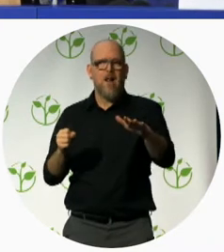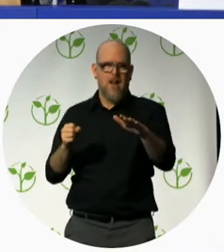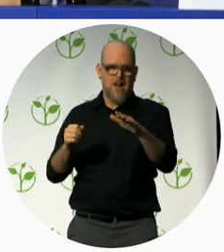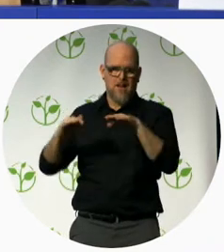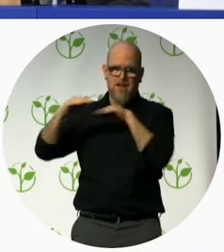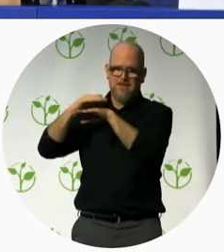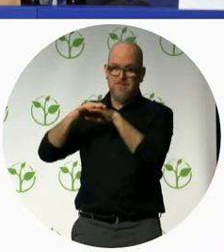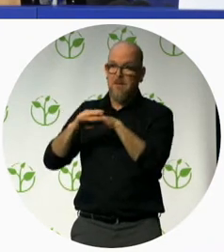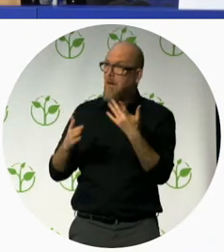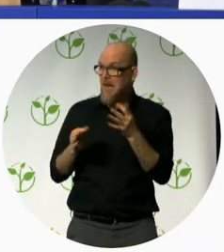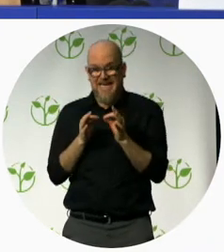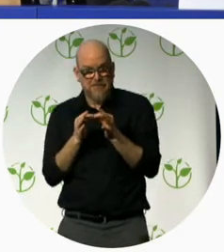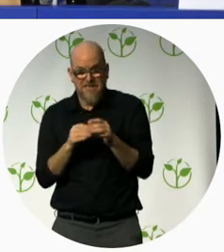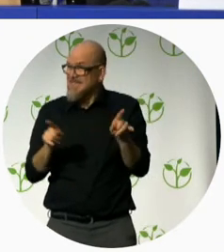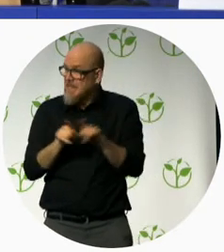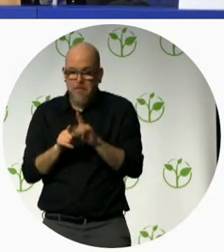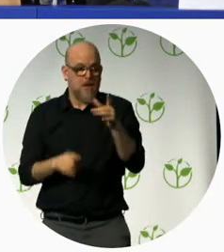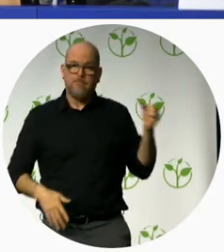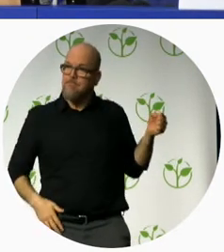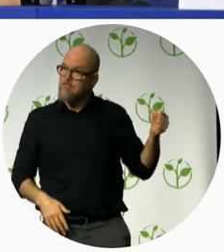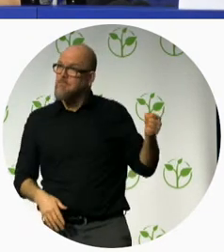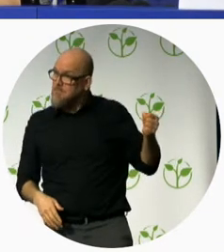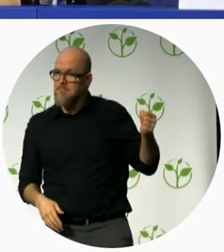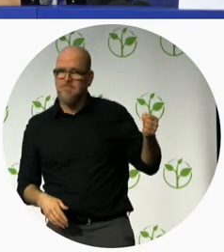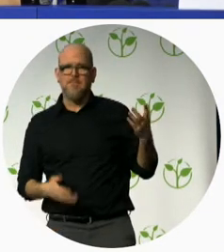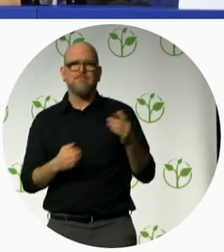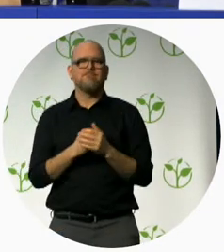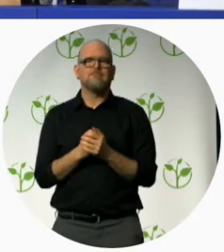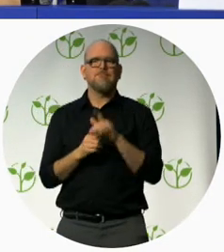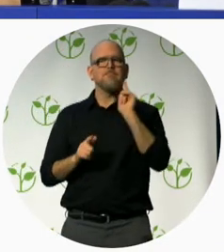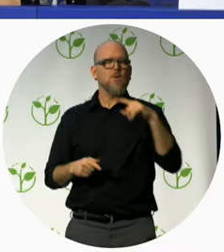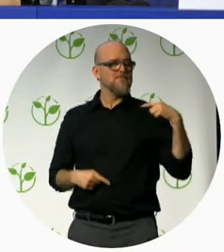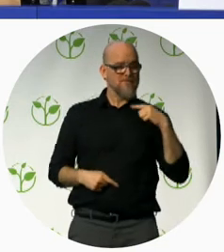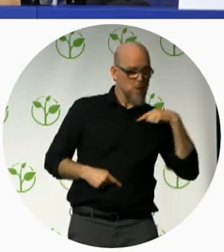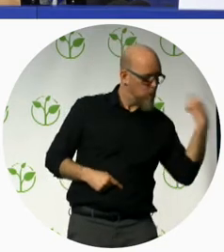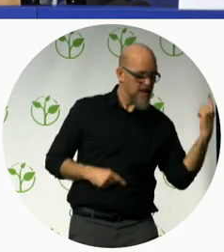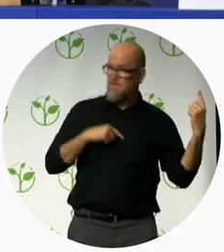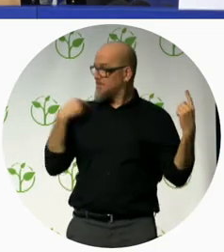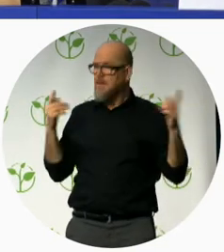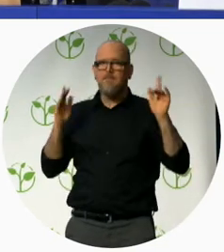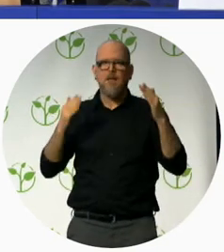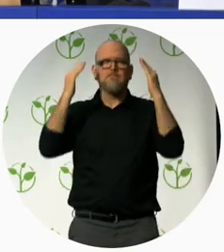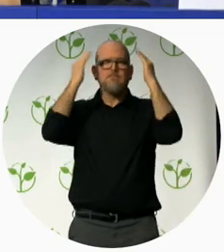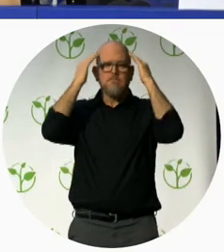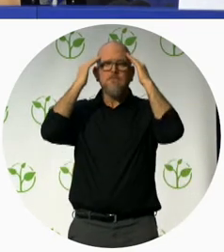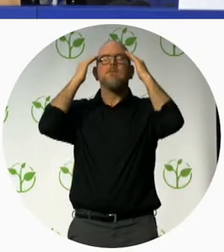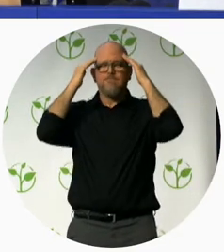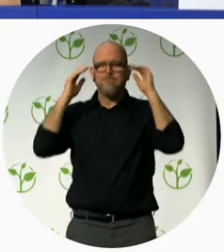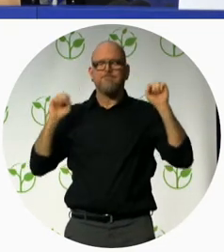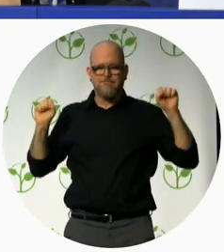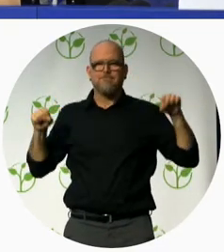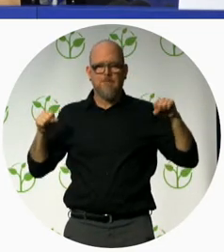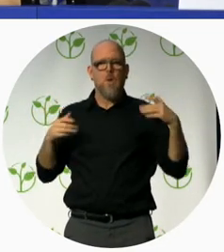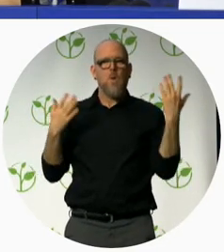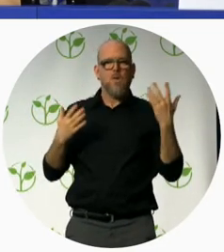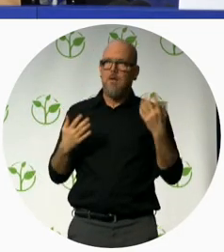we were aware of the huge significance of this service which was even more highlighted when we received thank you letters